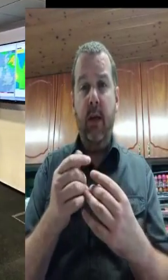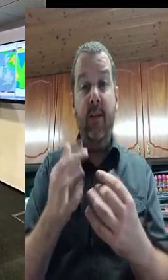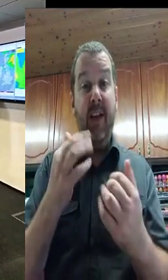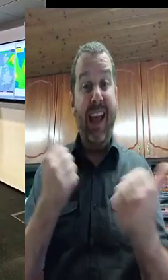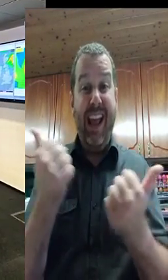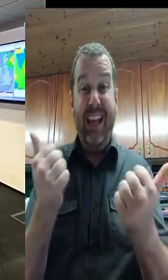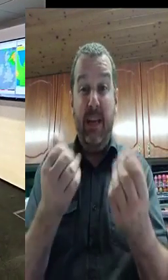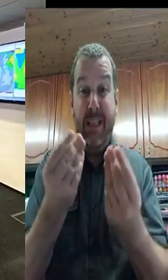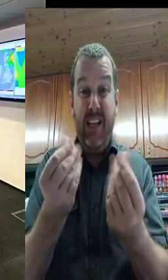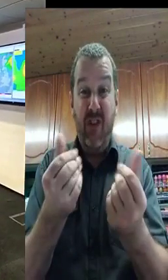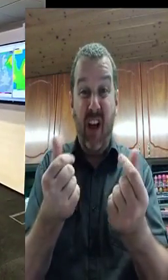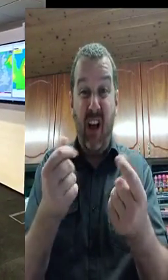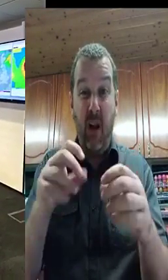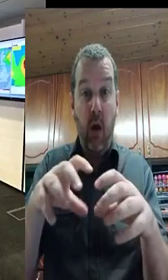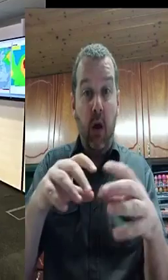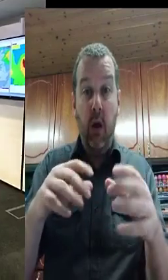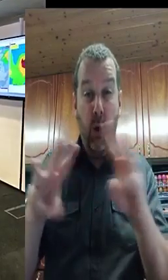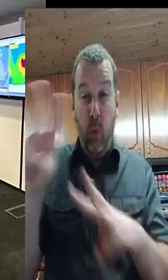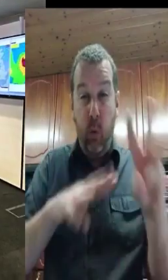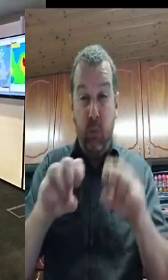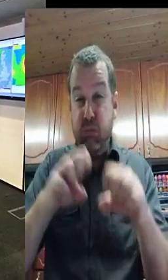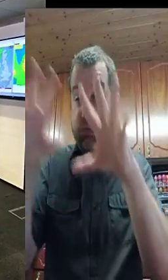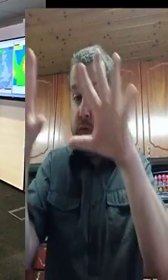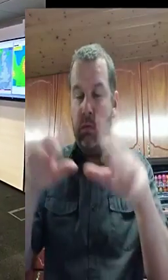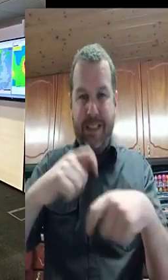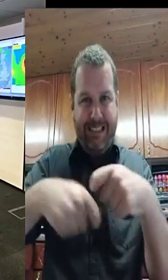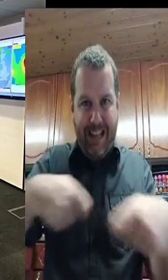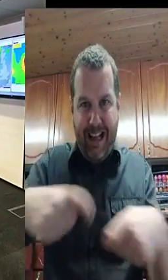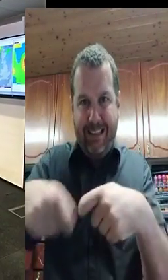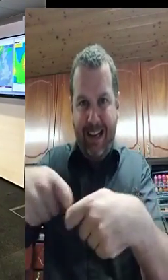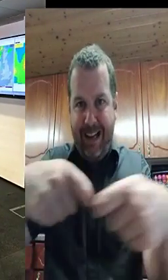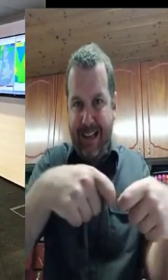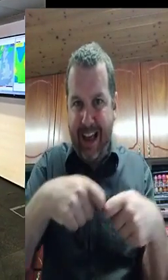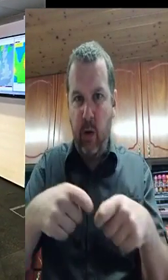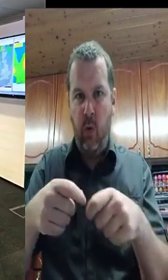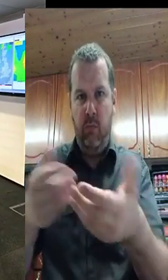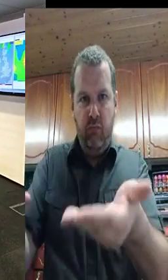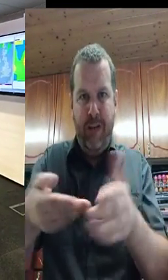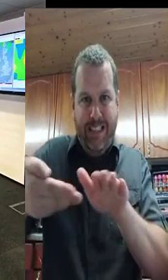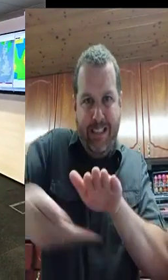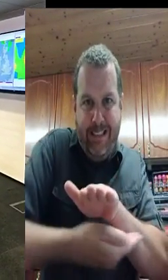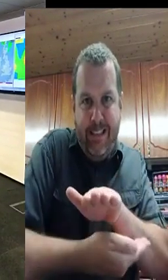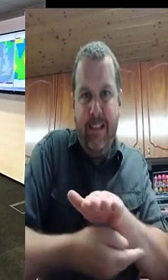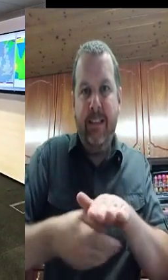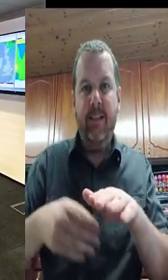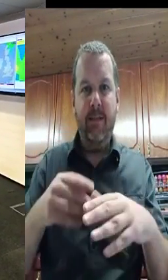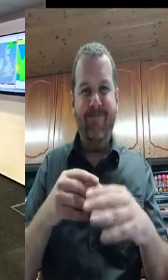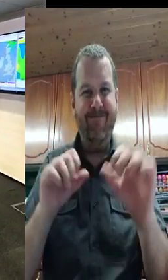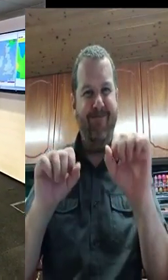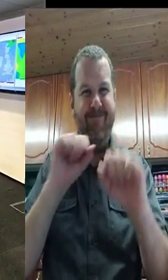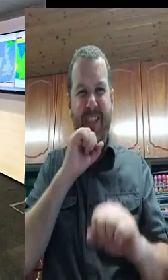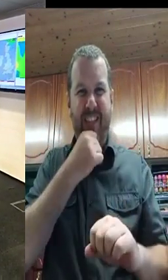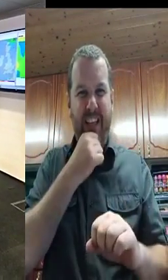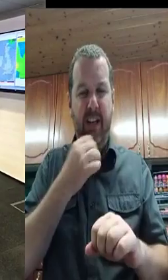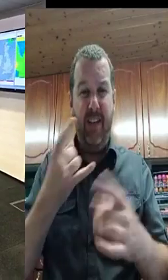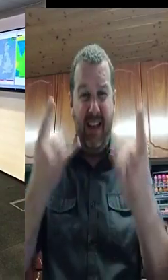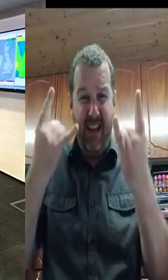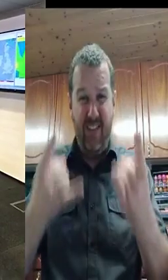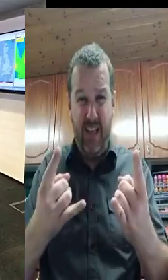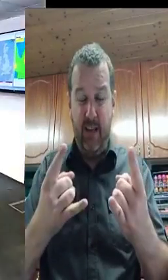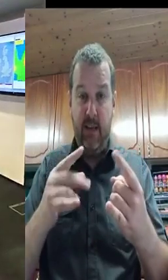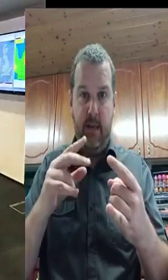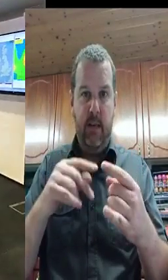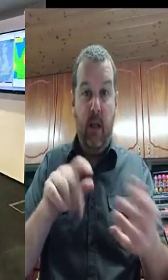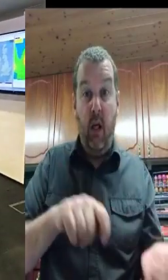Good afternoon, ladies and gentlemen. The Defence Forces yesterday deployed troops to Tralee, County Kerry, in response to a request from Kerry County Council.